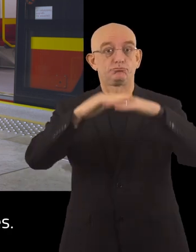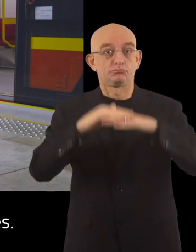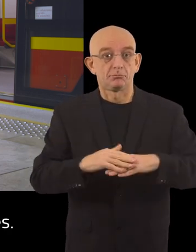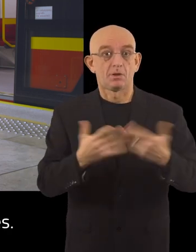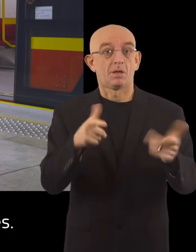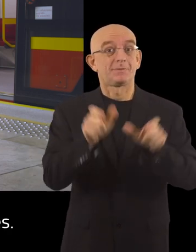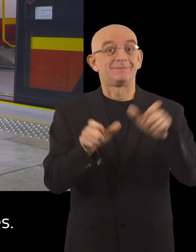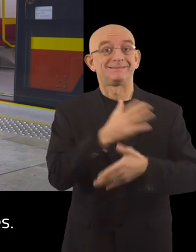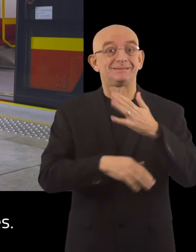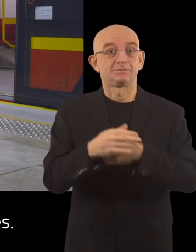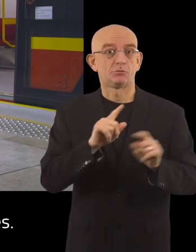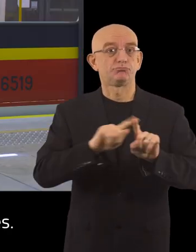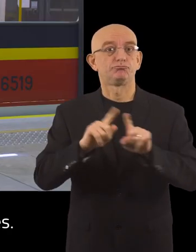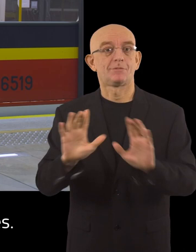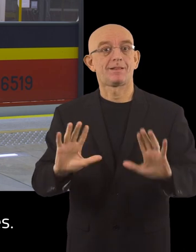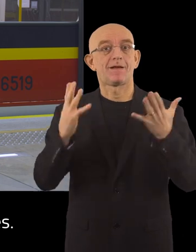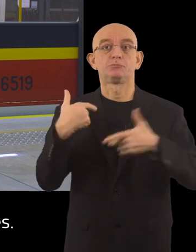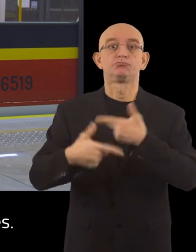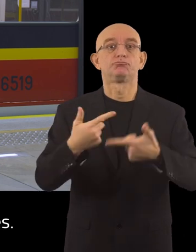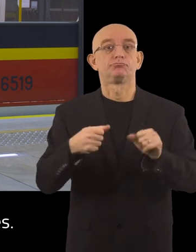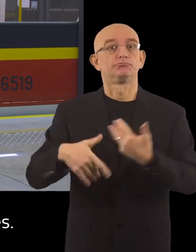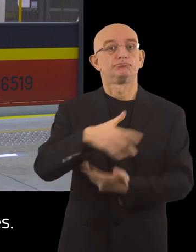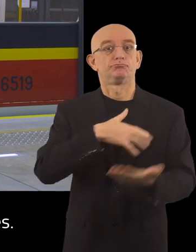to help people with disabilities in their daily lives.